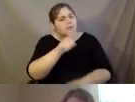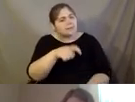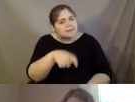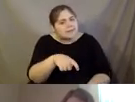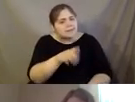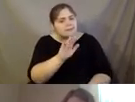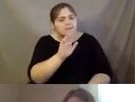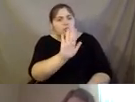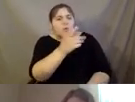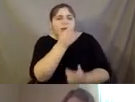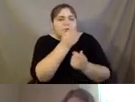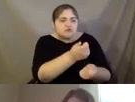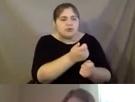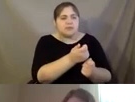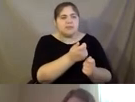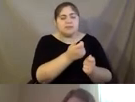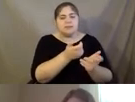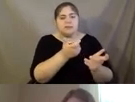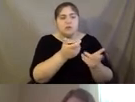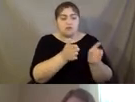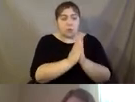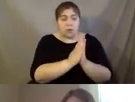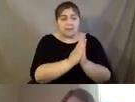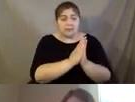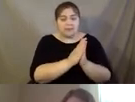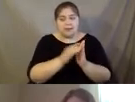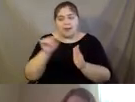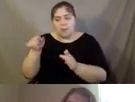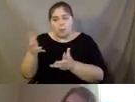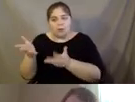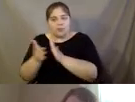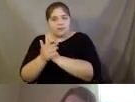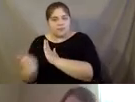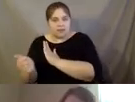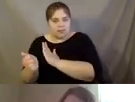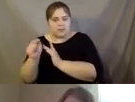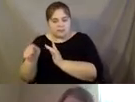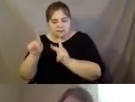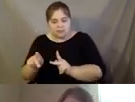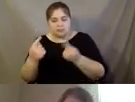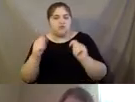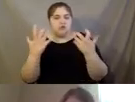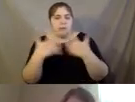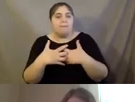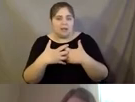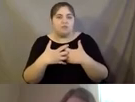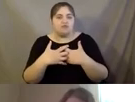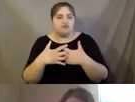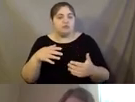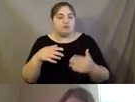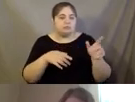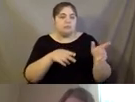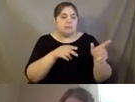interests of the person requesting a Senior Companion and what are the skills and, um, the interests of the volunteer